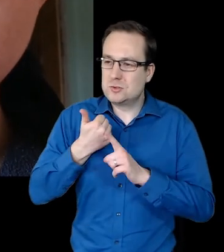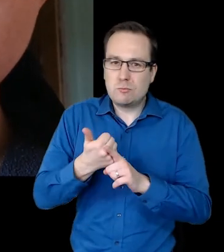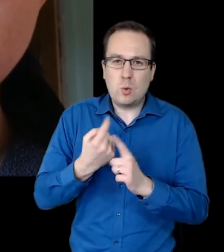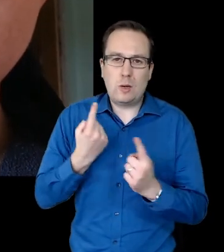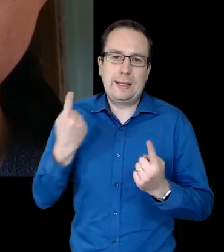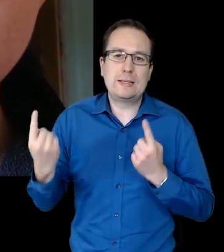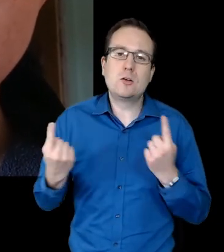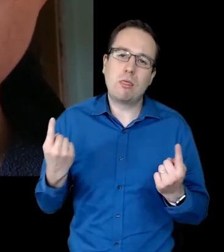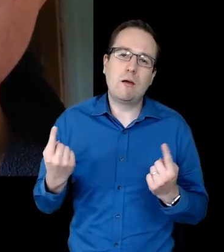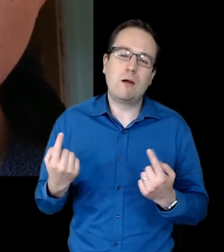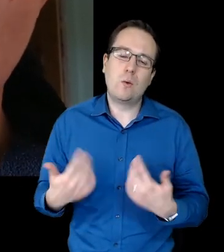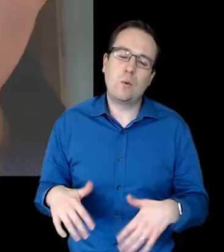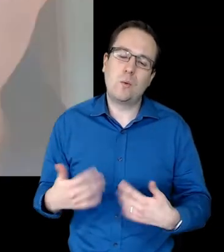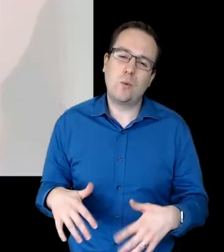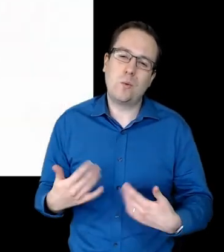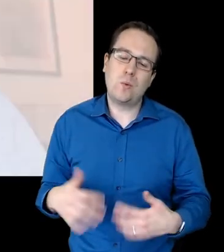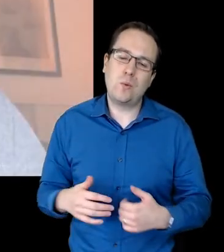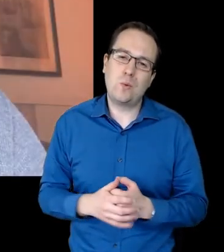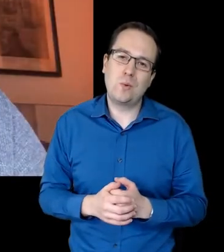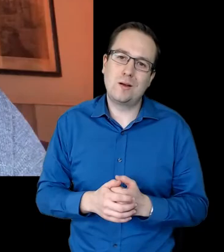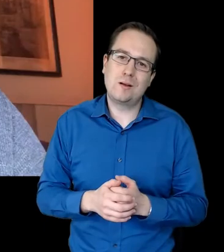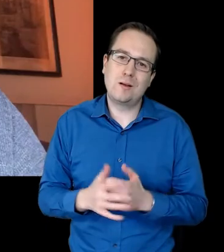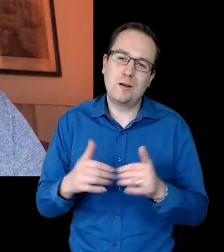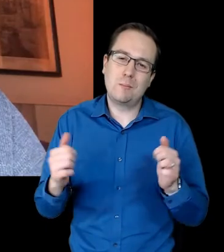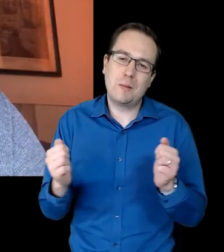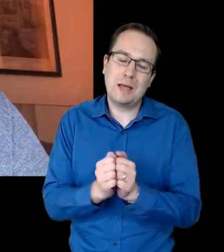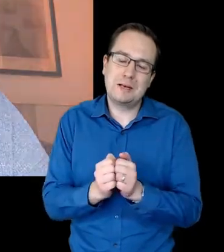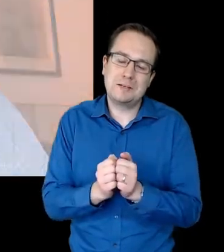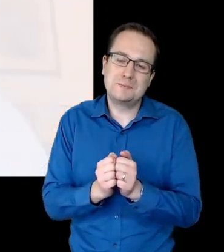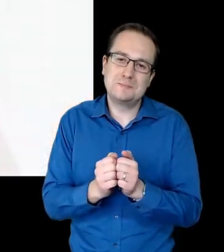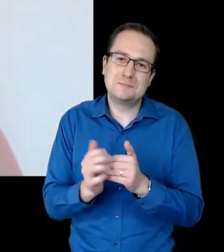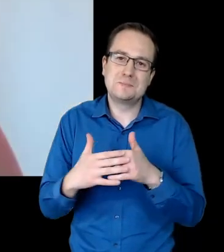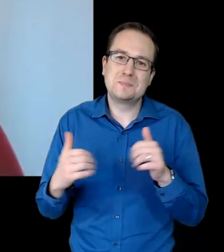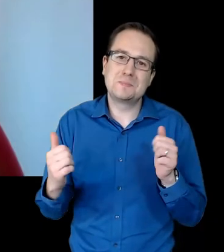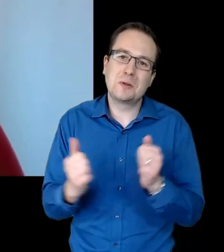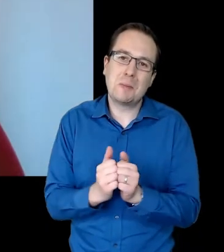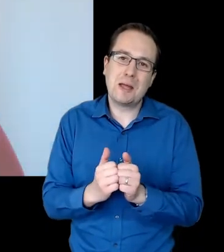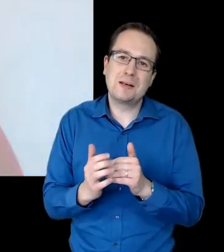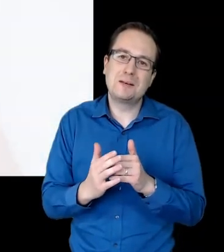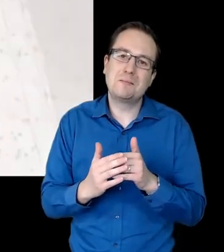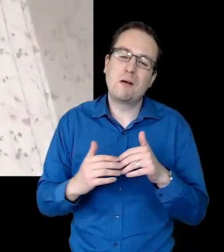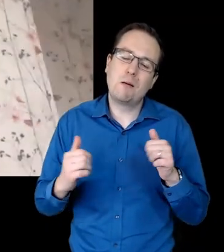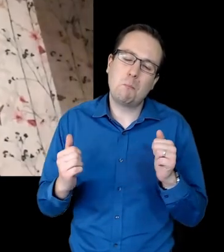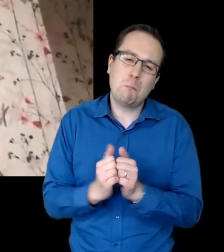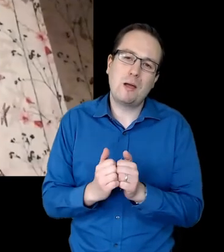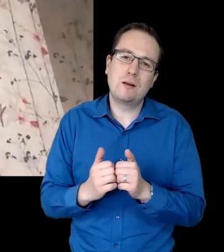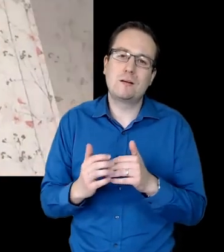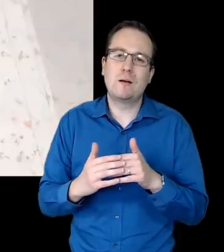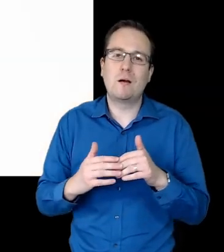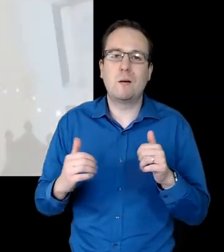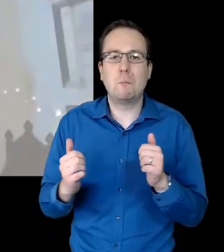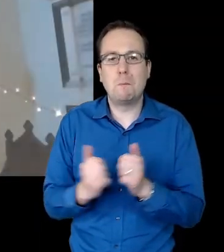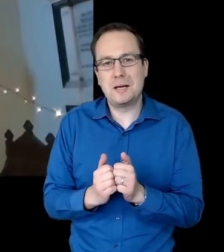other. Amen. Amen. Amen. Amen.